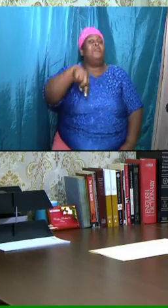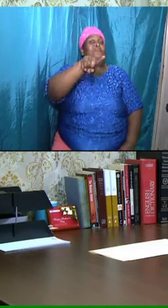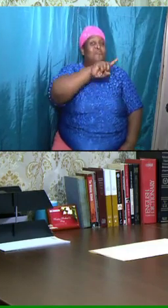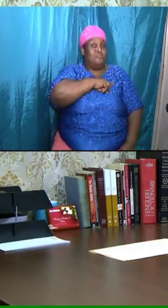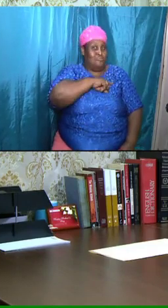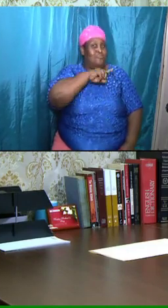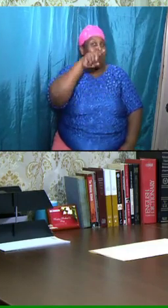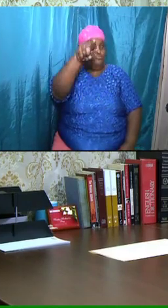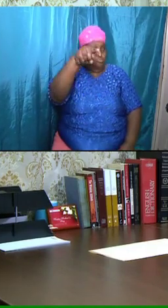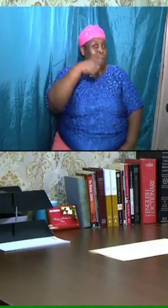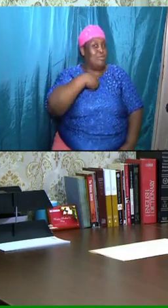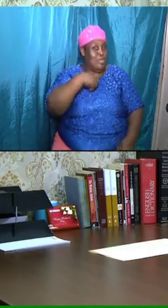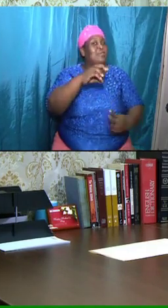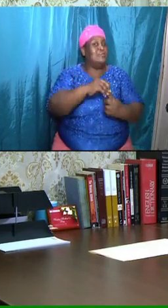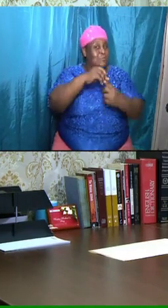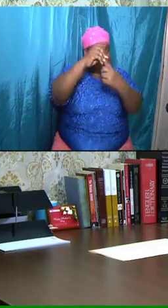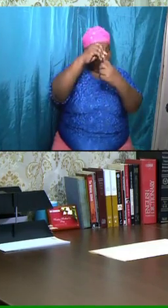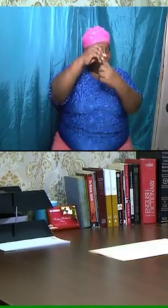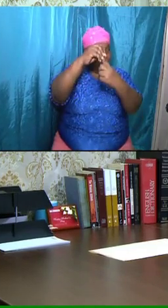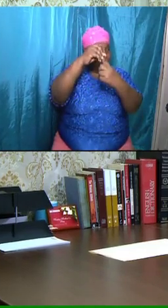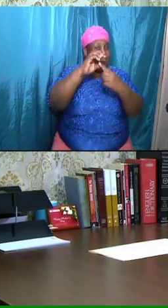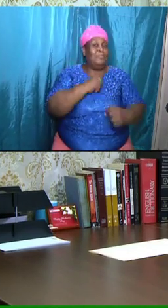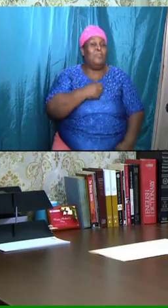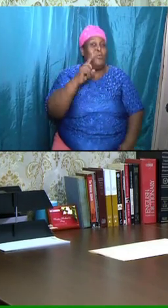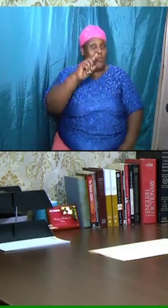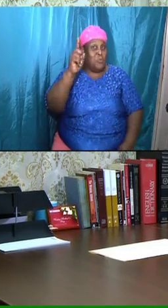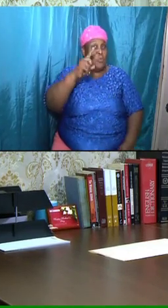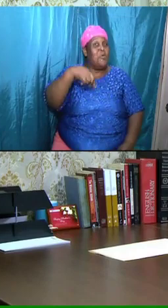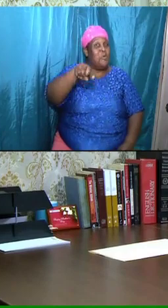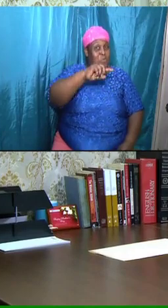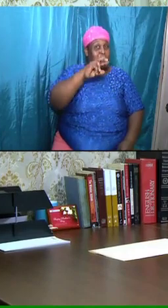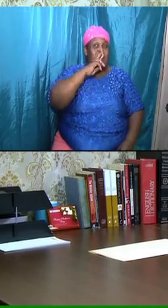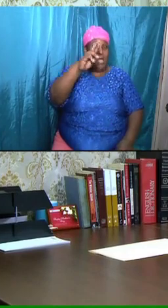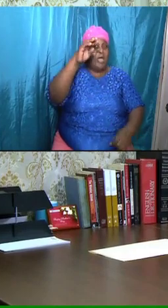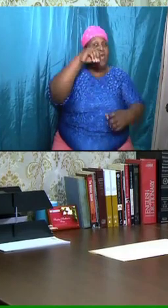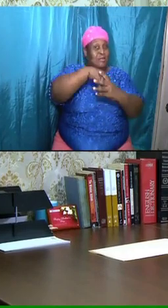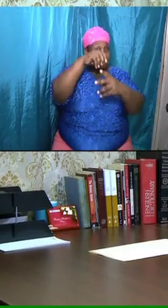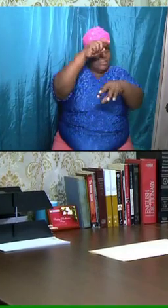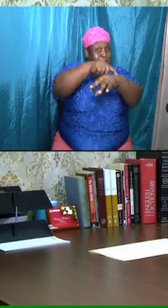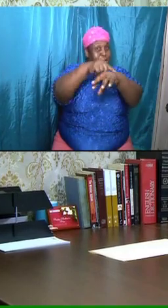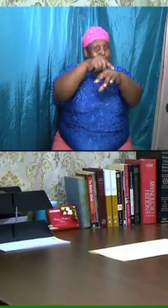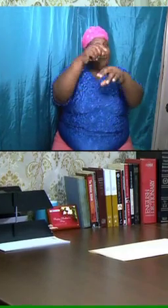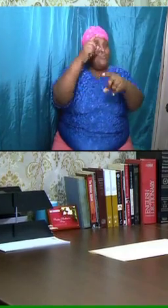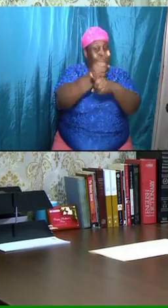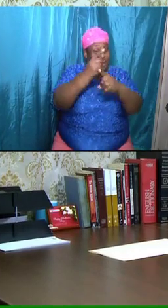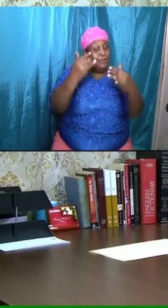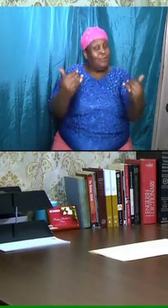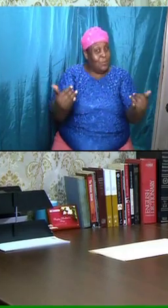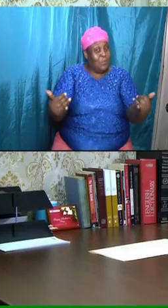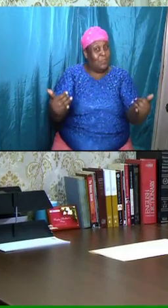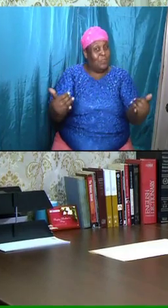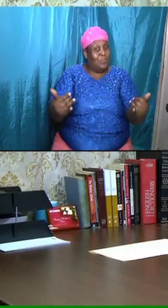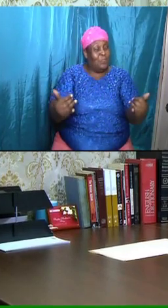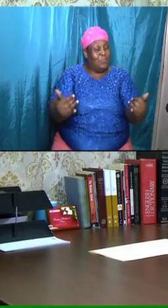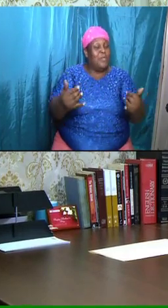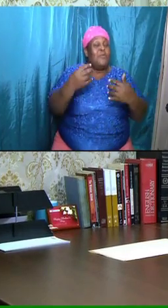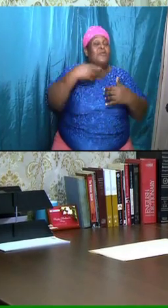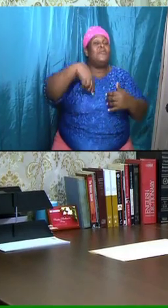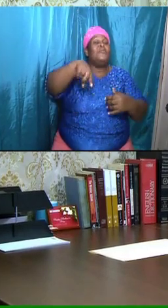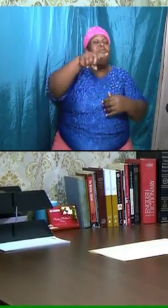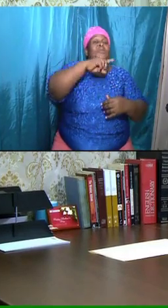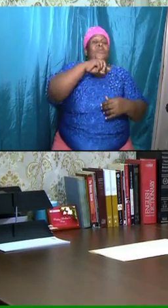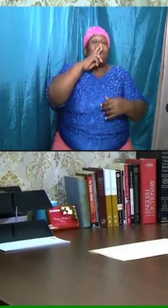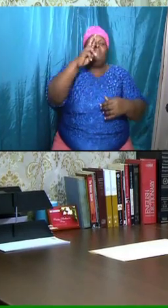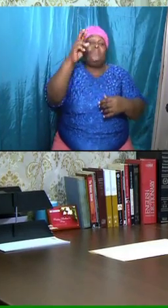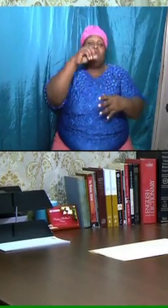where we are in time right now being in the church. We are in the period